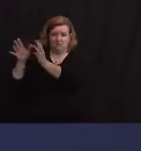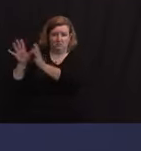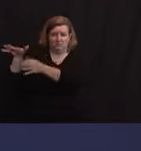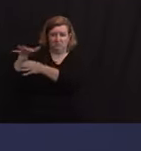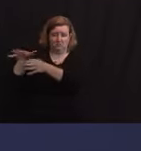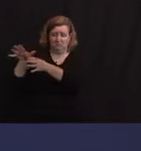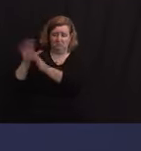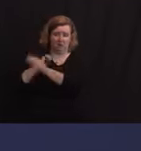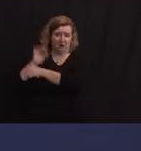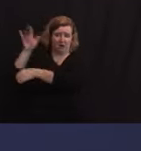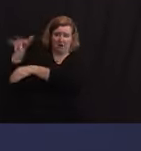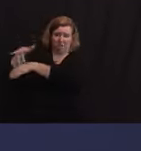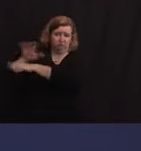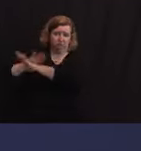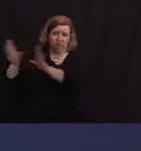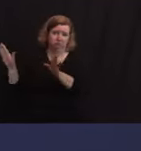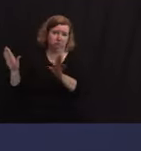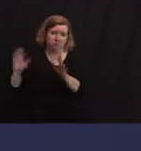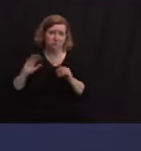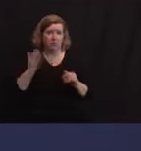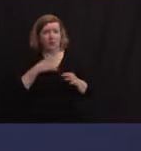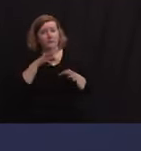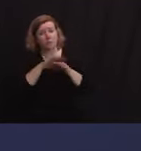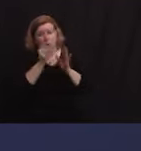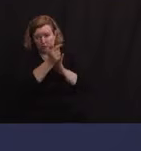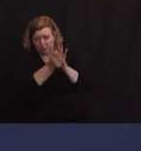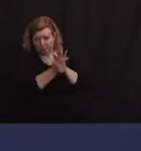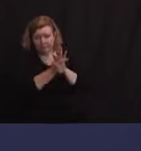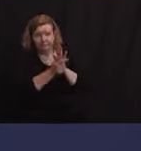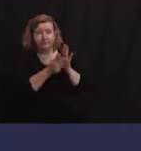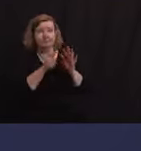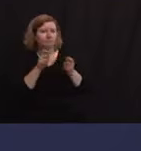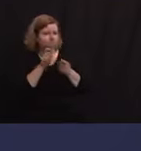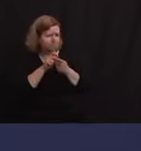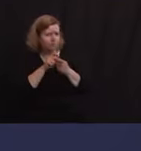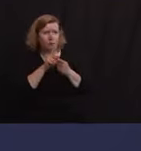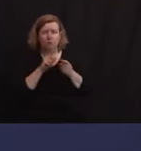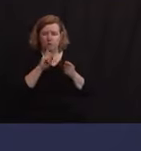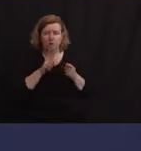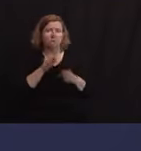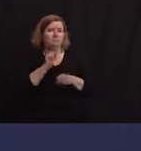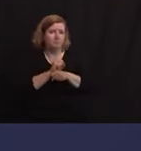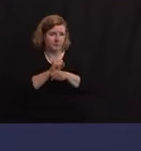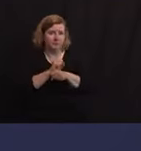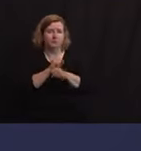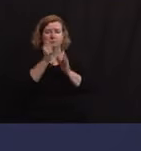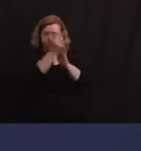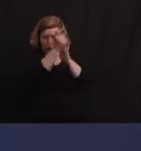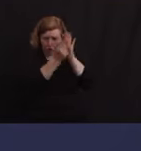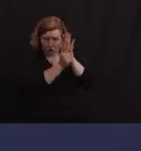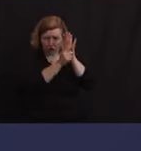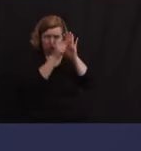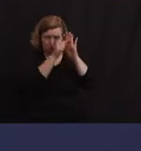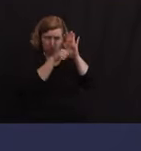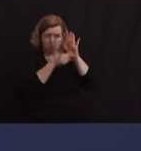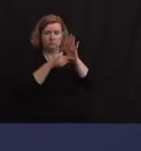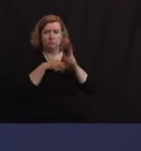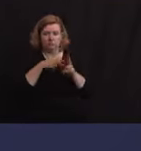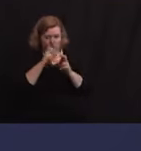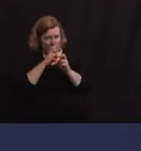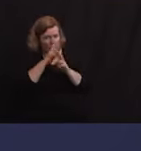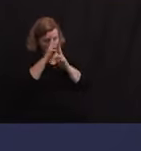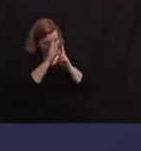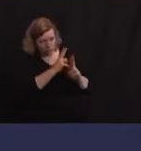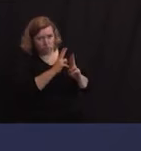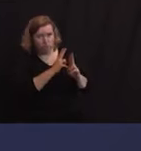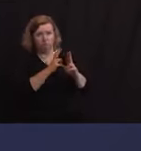would say this. Our voting laws are exactly what they are. They're laws. They have to be respected, including by us and anyone